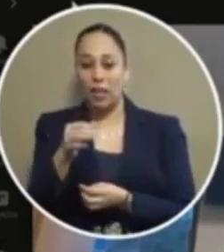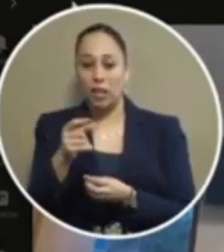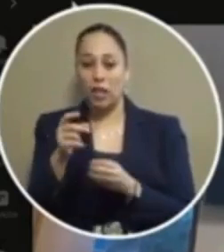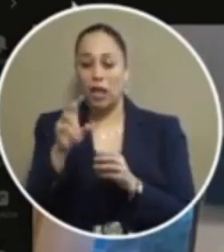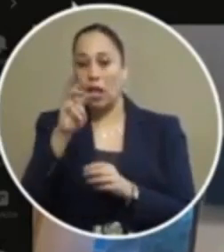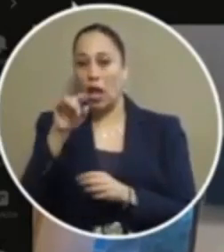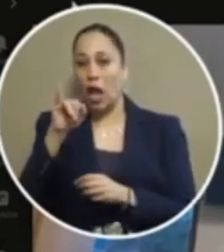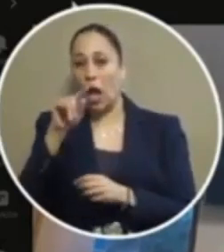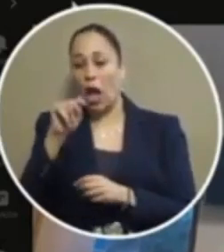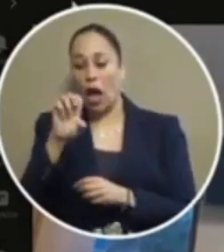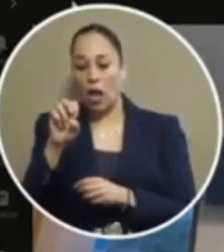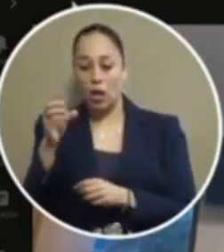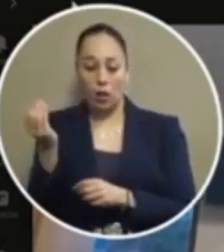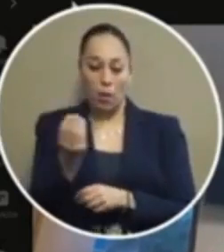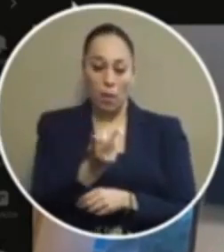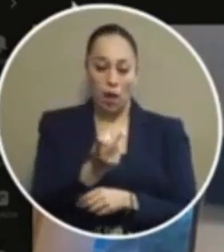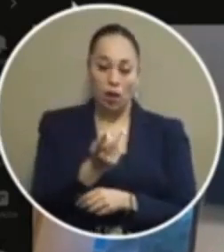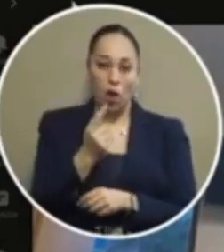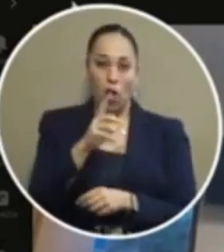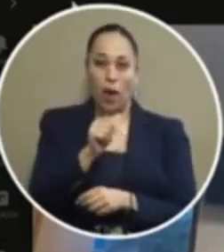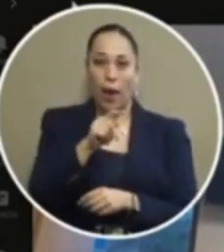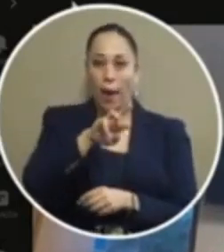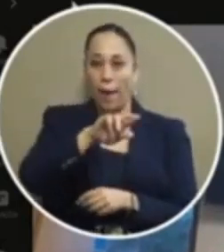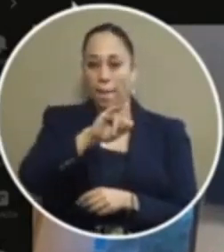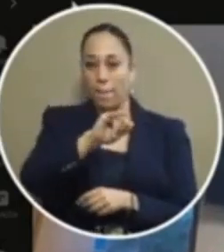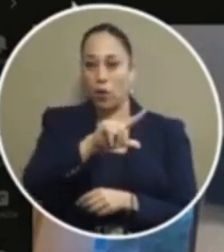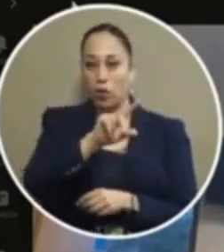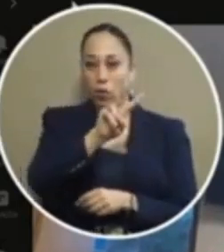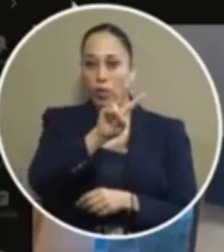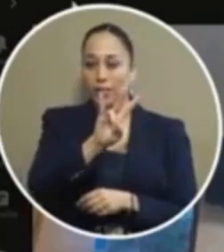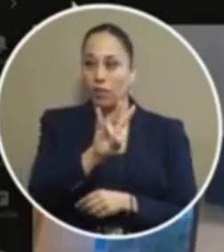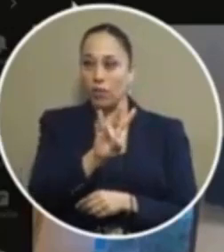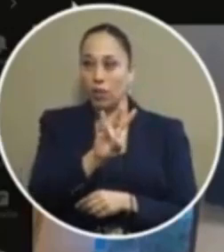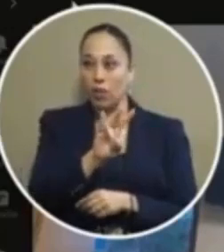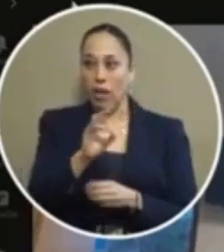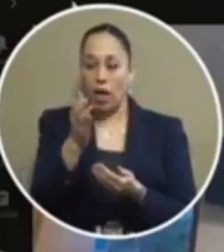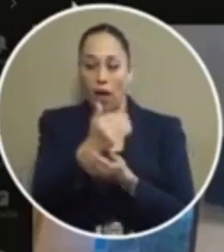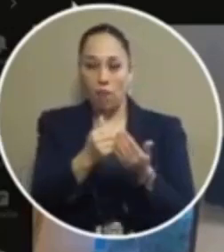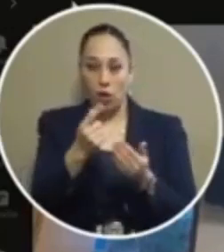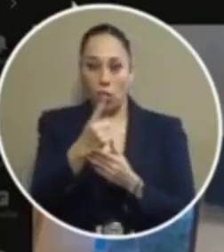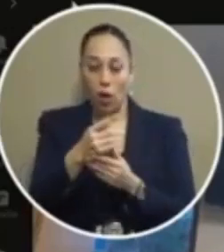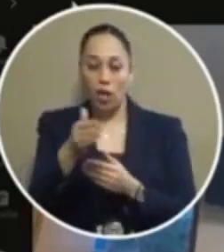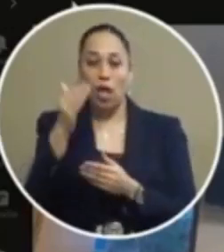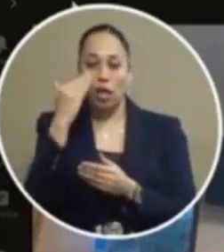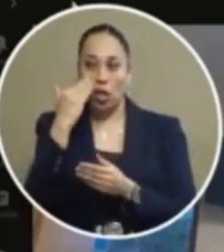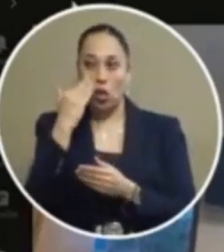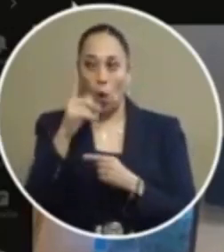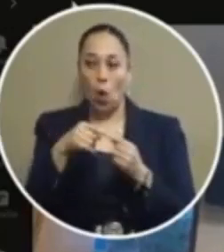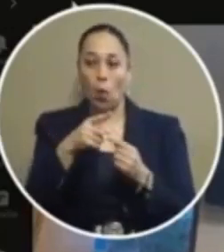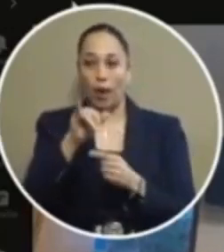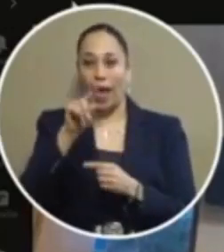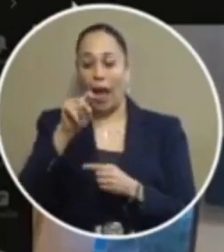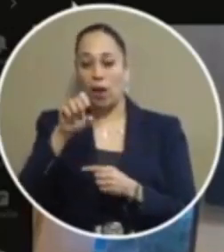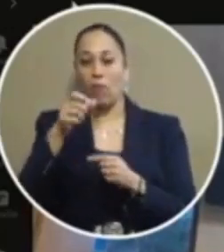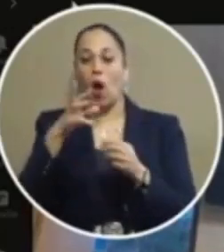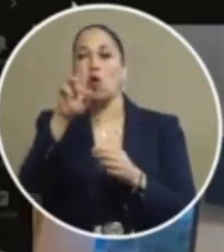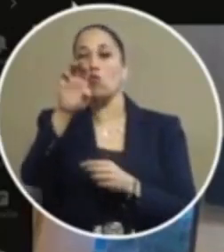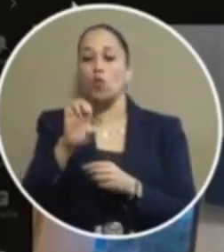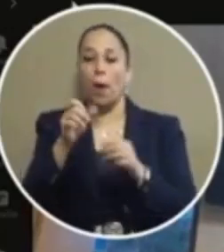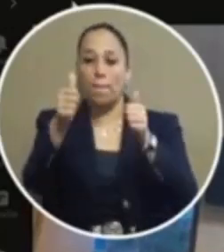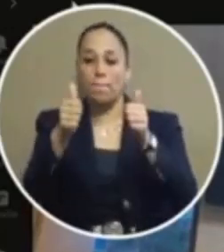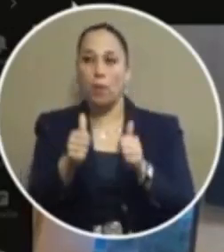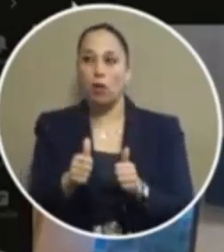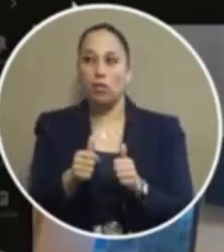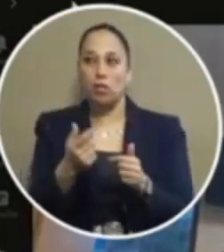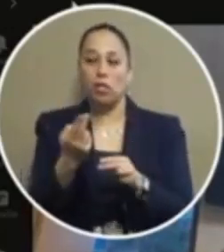item and bring it back on april 27th as everybody historically knows when items are reposted they're used